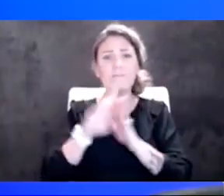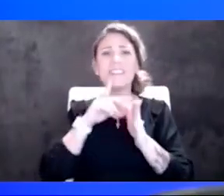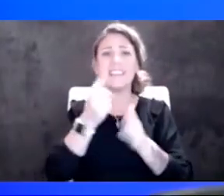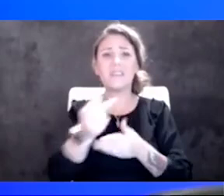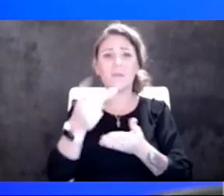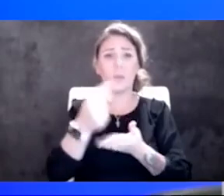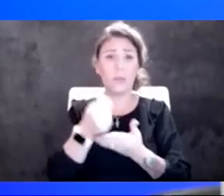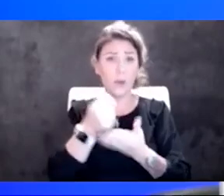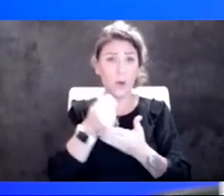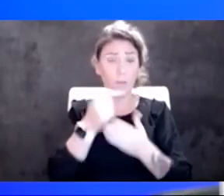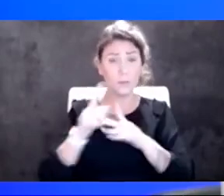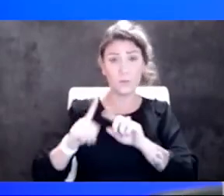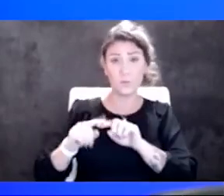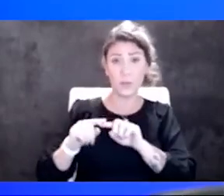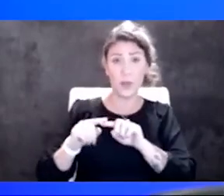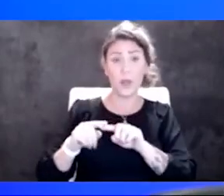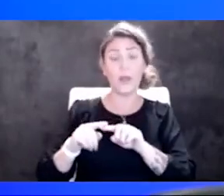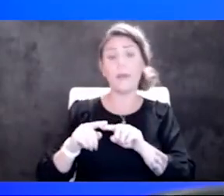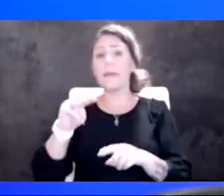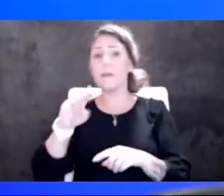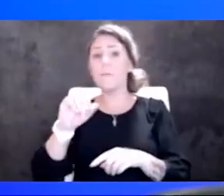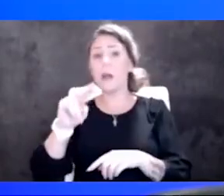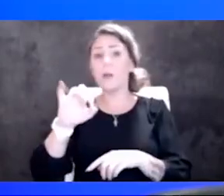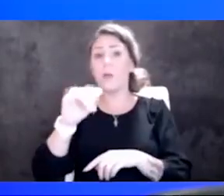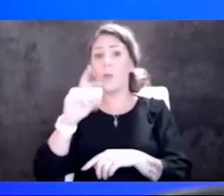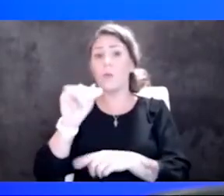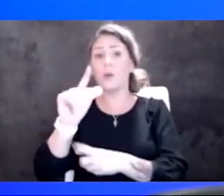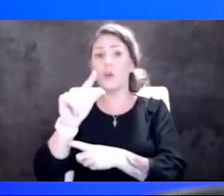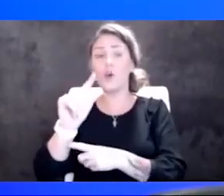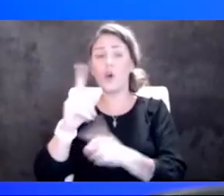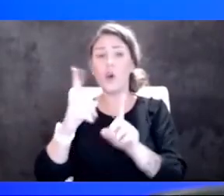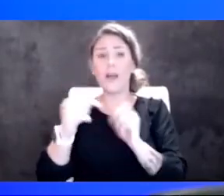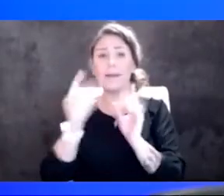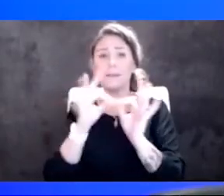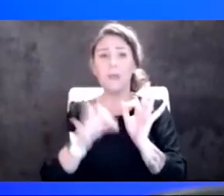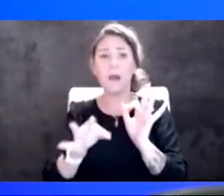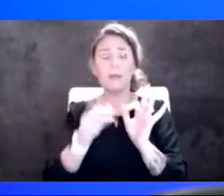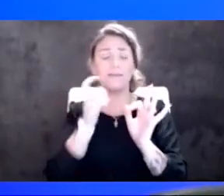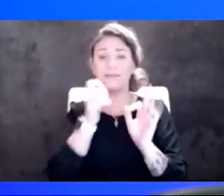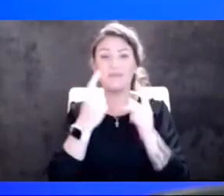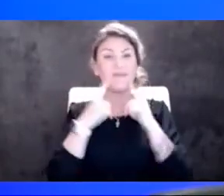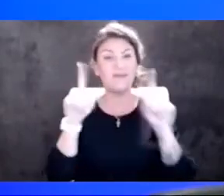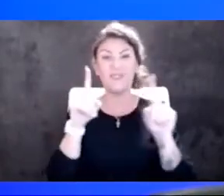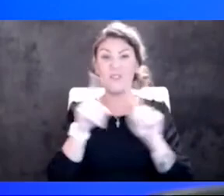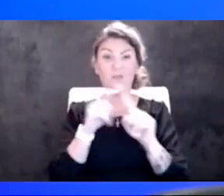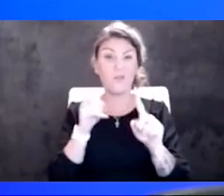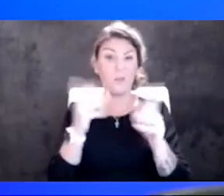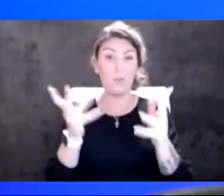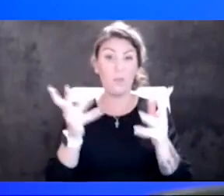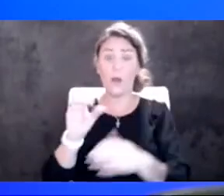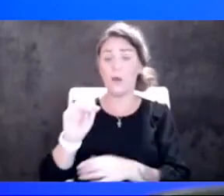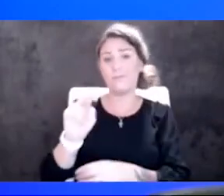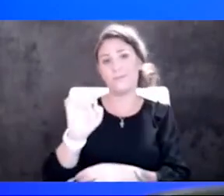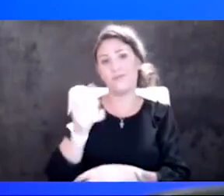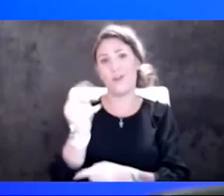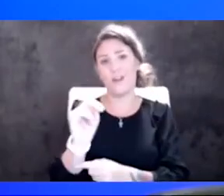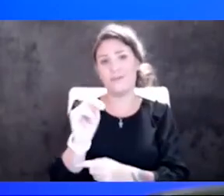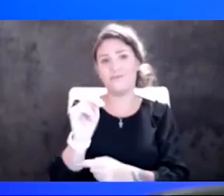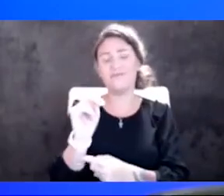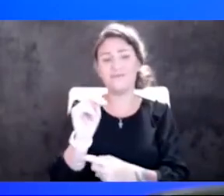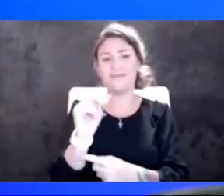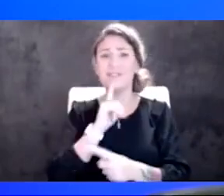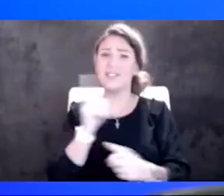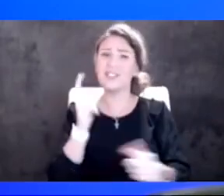a lot on, these monoclonal antibody therapies, many of them are not going to be effective against Omicron. So that's a big concern to me because that